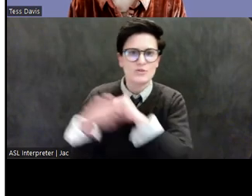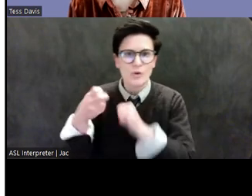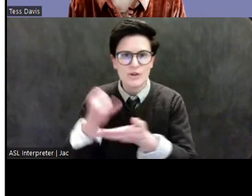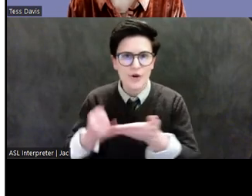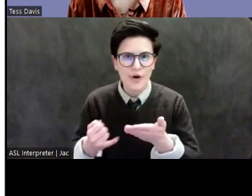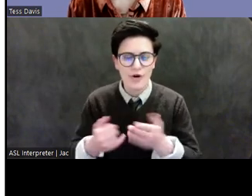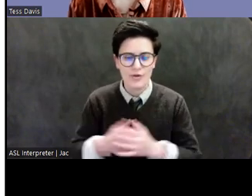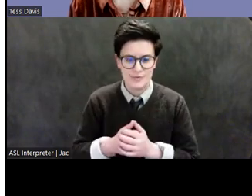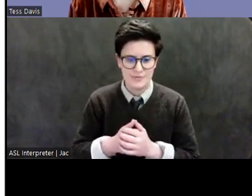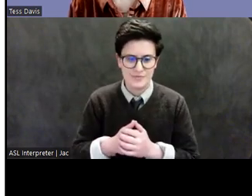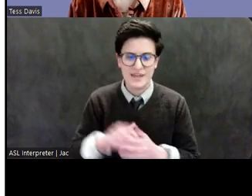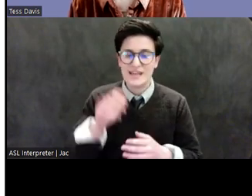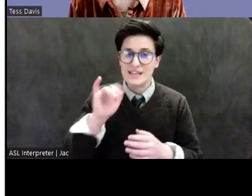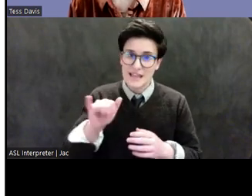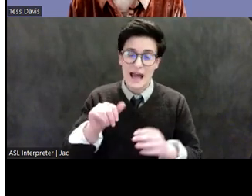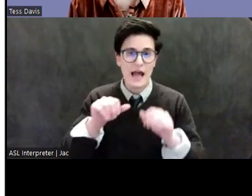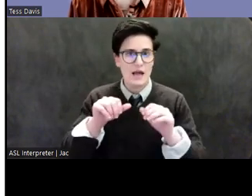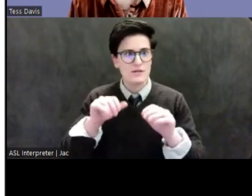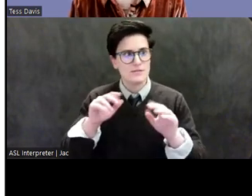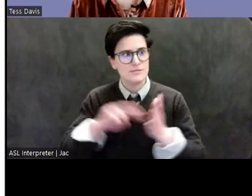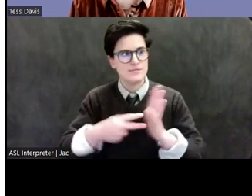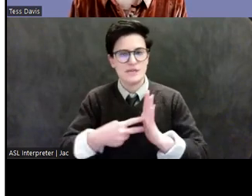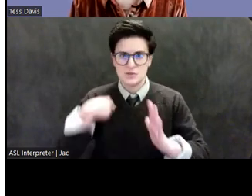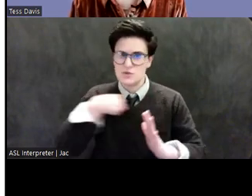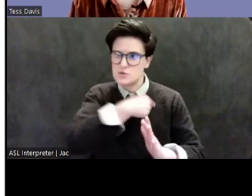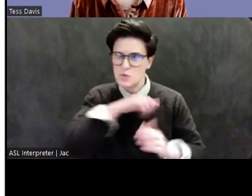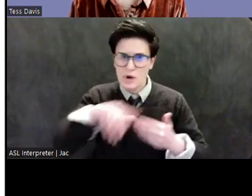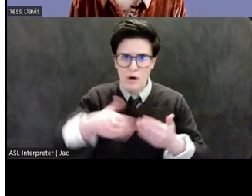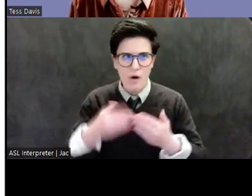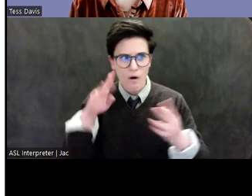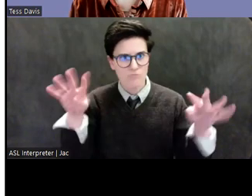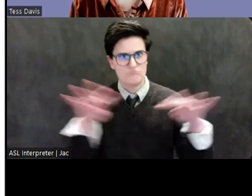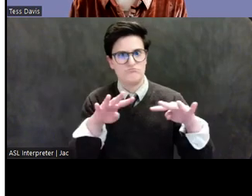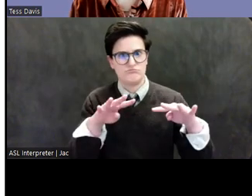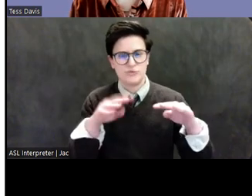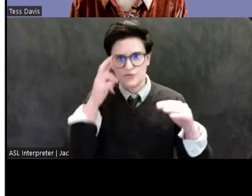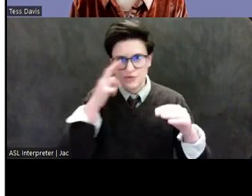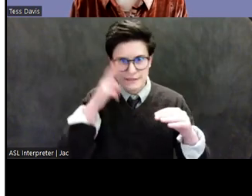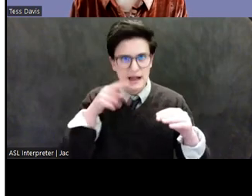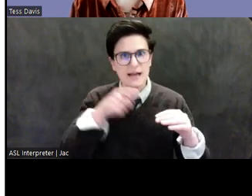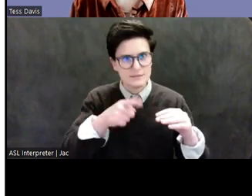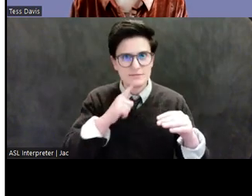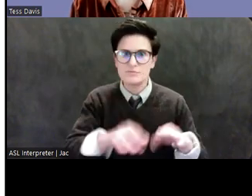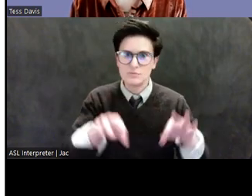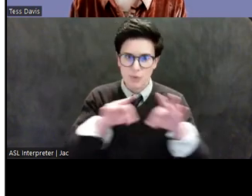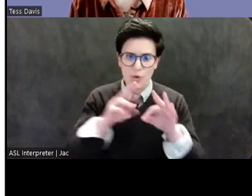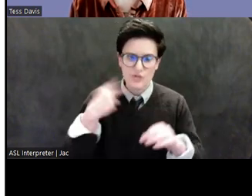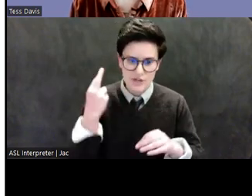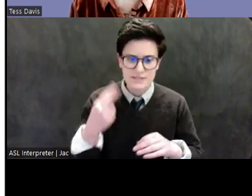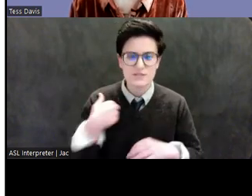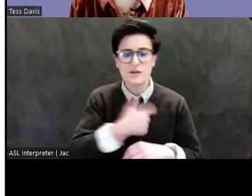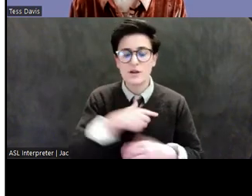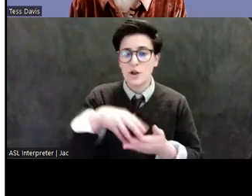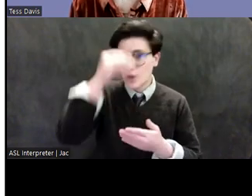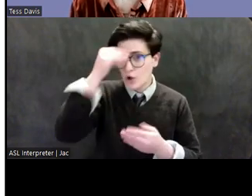on the alert that this is a risk. In recent years, we have learned so much about the transnational criminal networks that supply